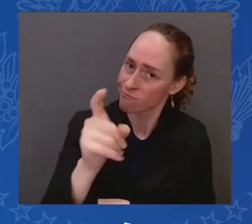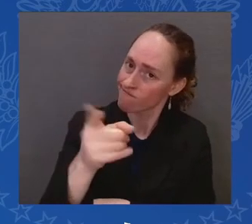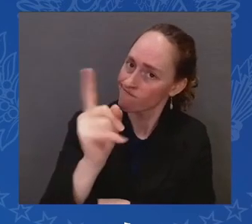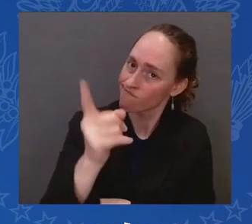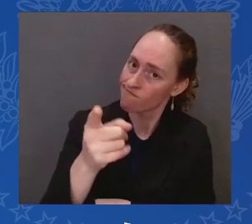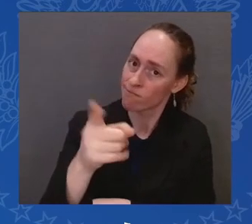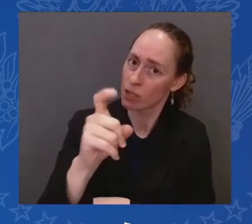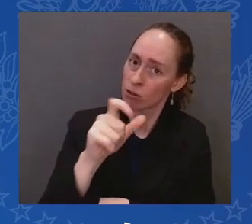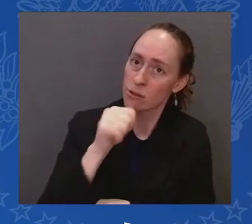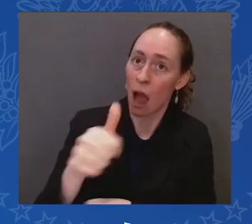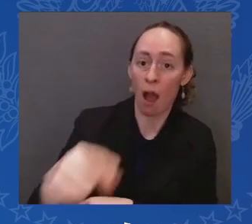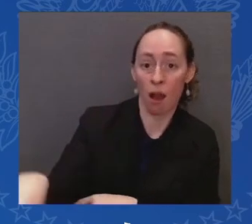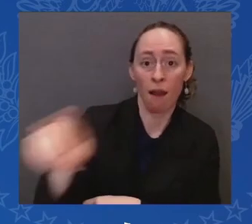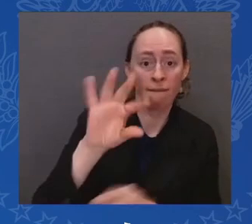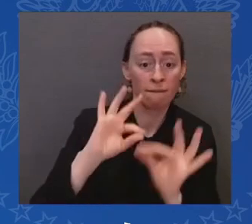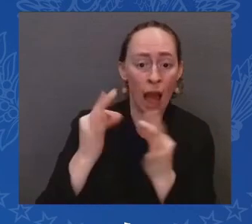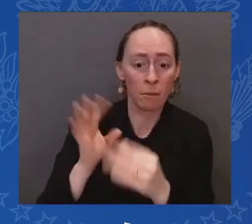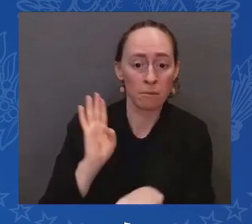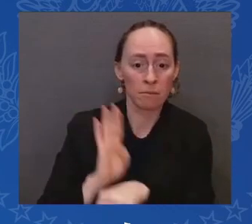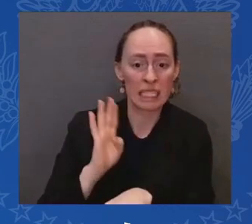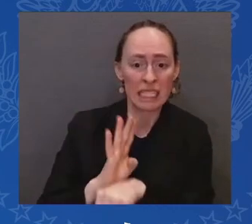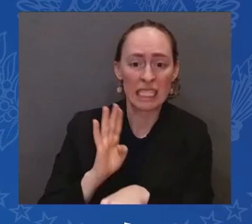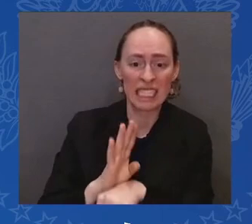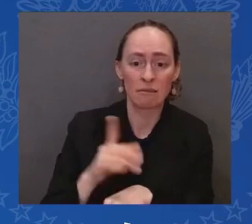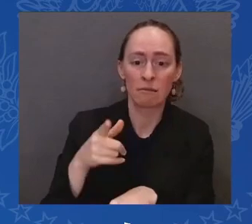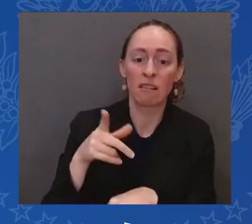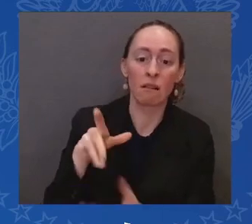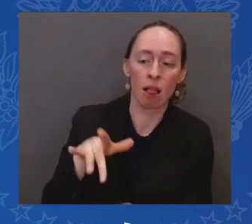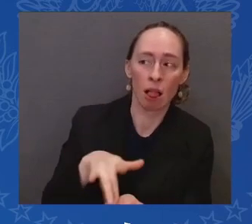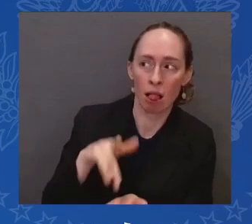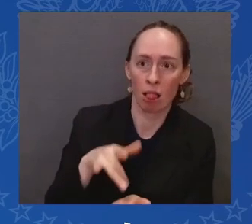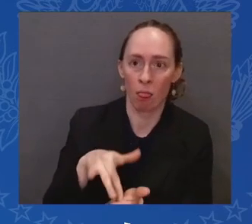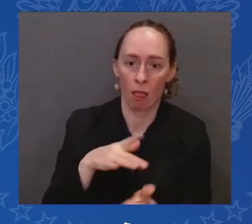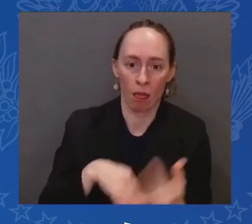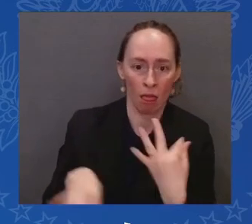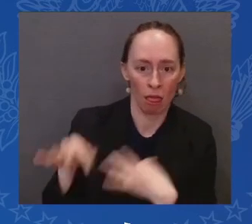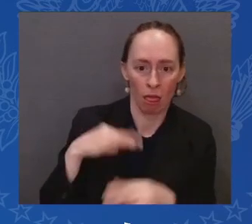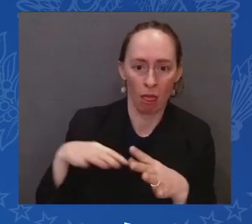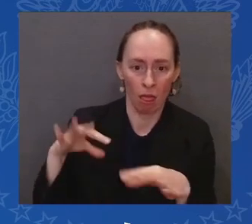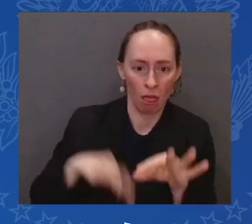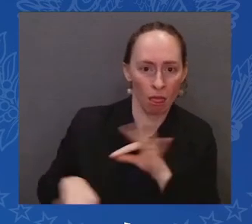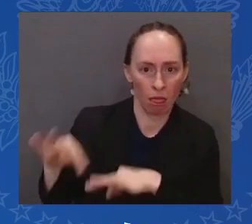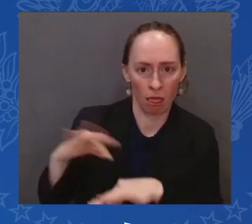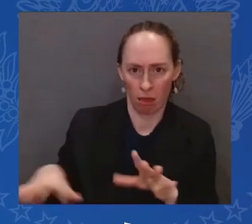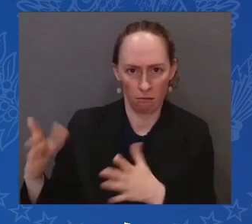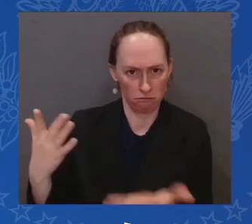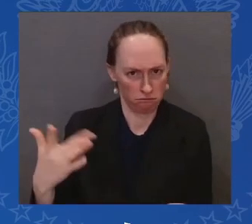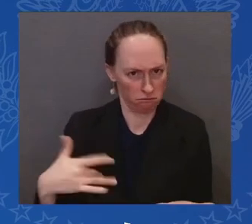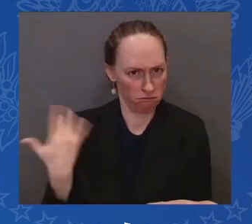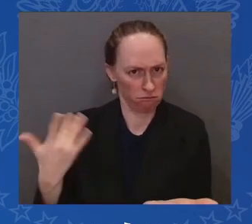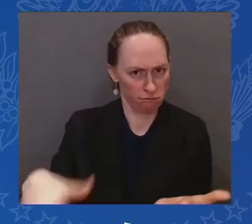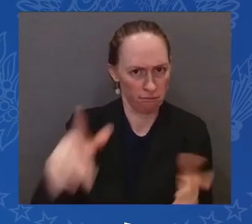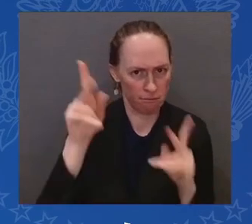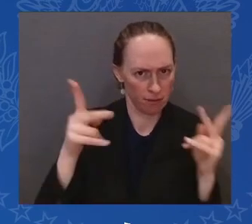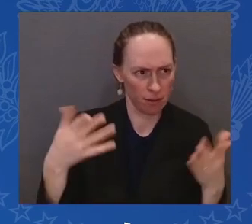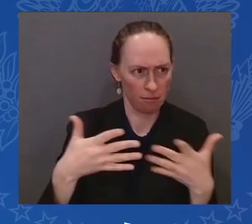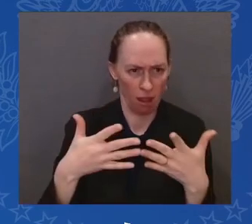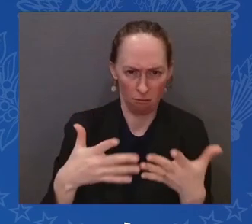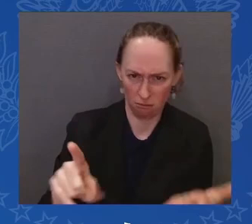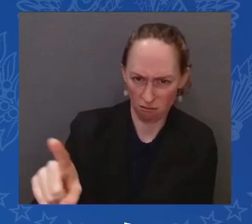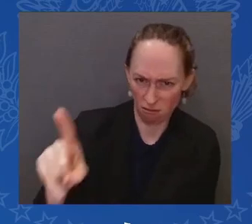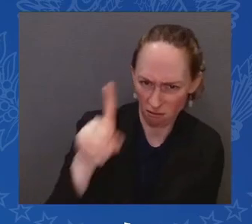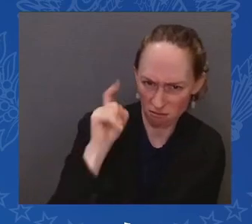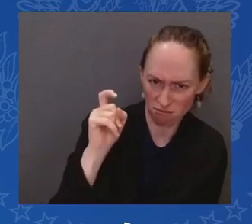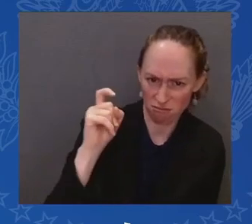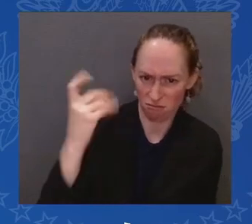Can you explain to the Americans- to Americans amid this impeachment inquiry why you interacted with so many of your son and brothers, foreign